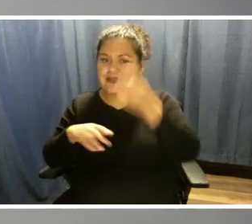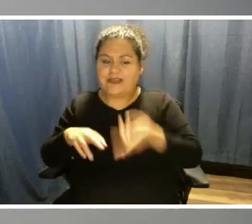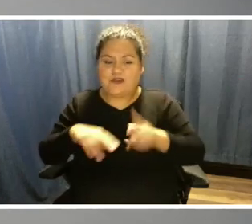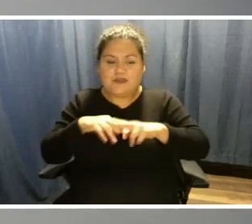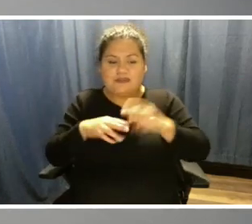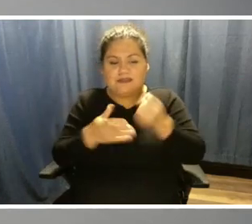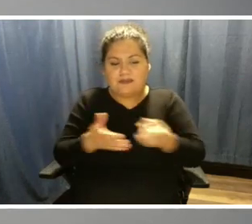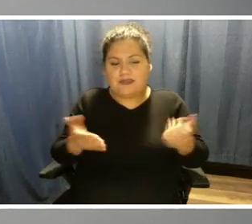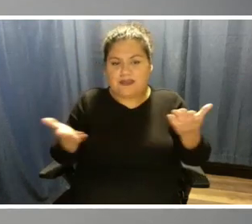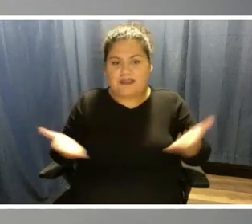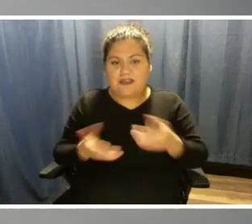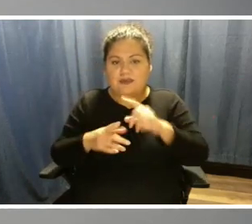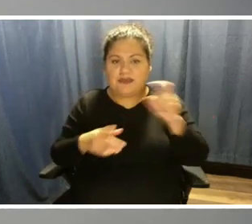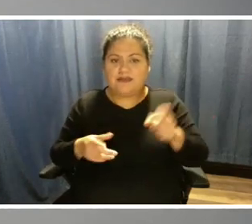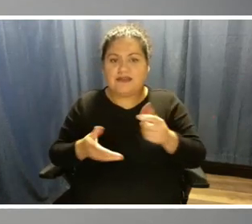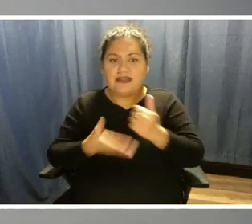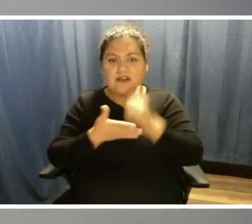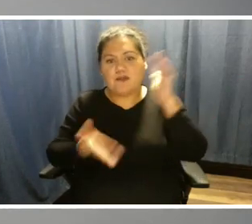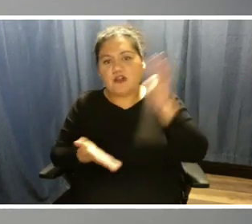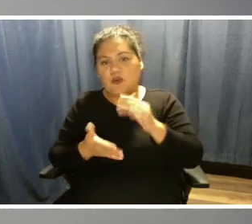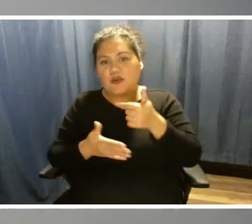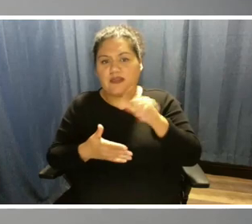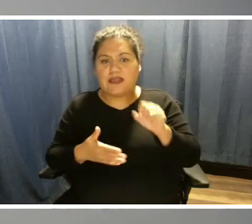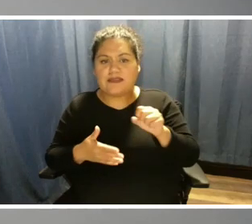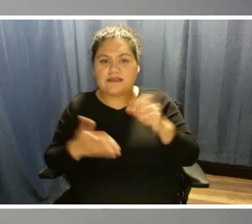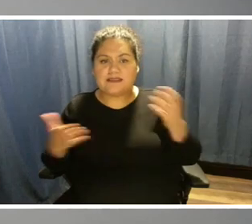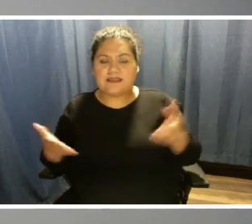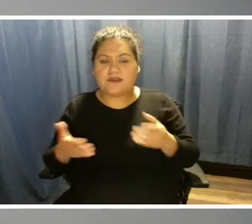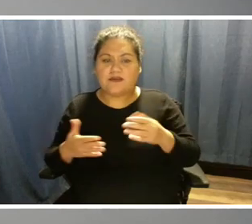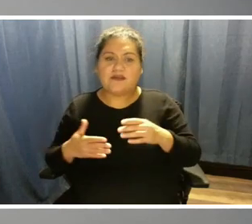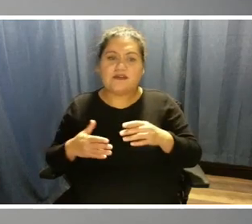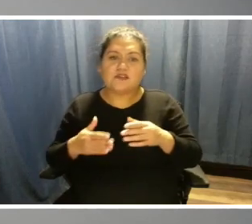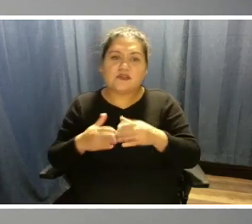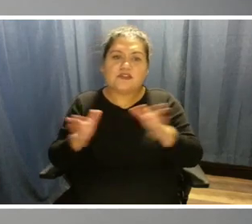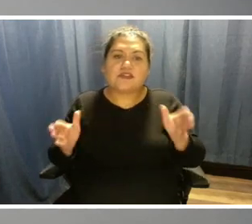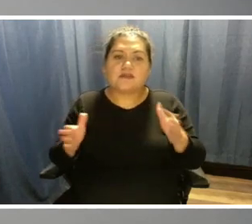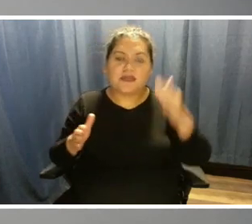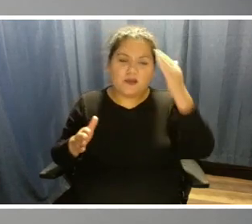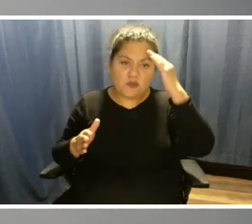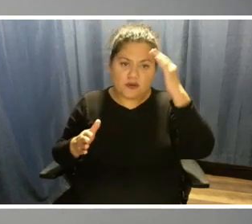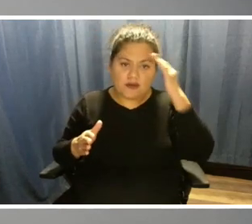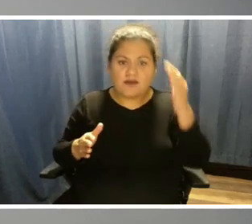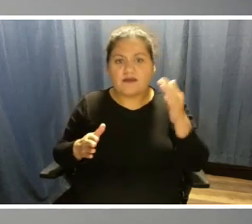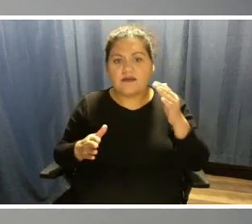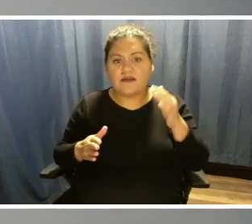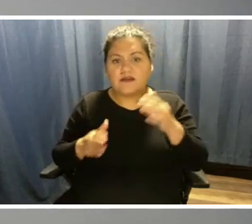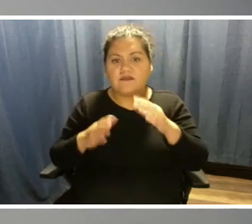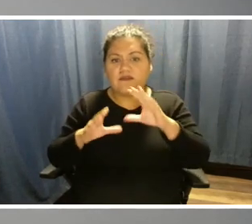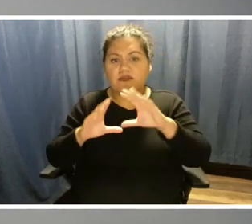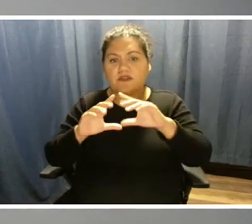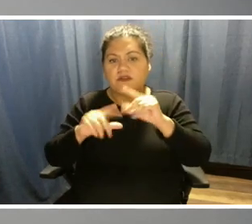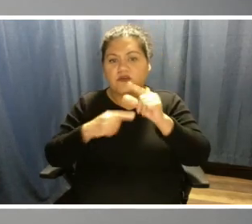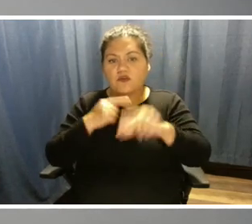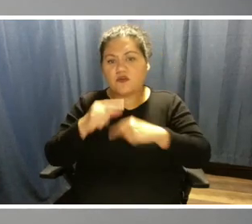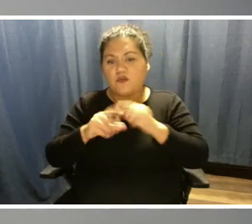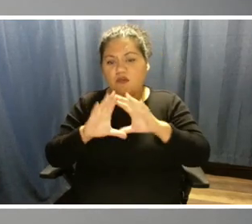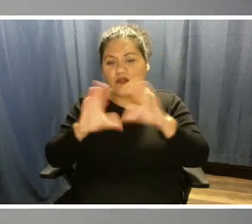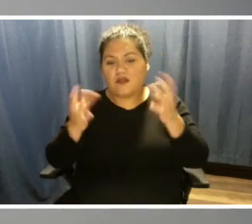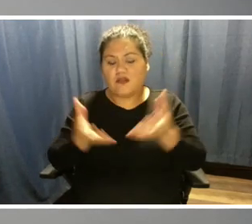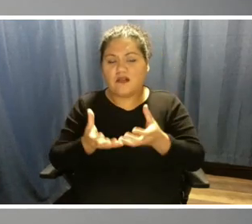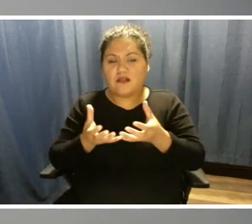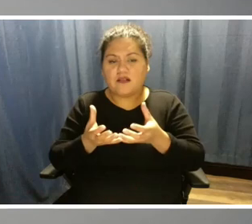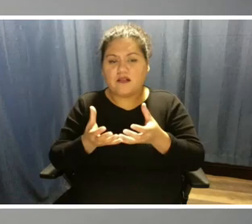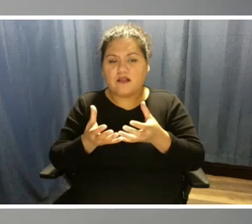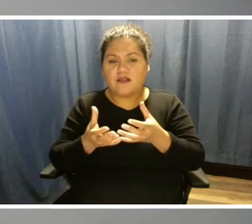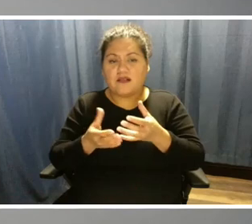lower gas for us. So it's interesting just being generally aware of kind of the global consequences of what's going on and